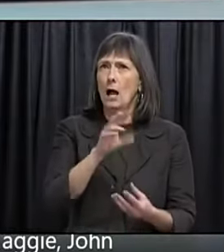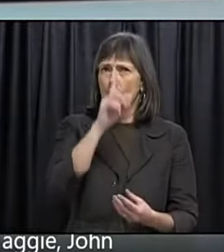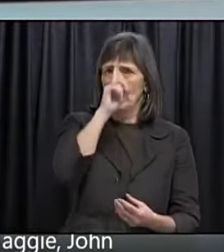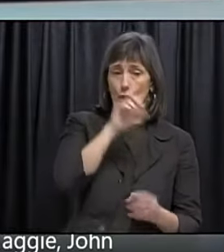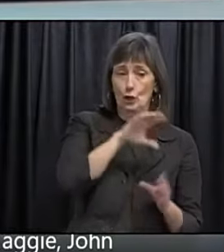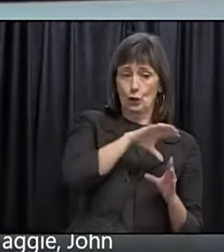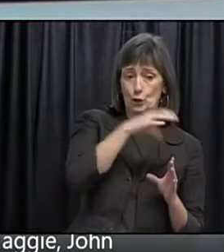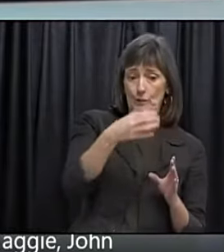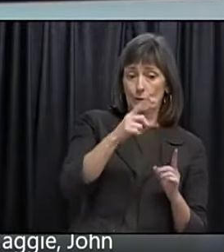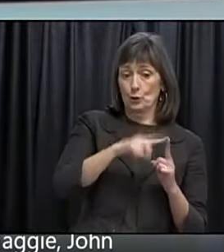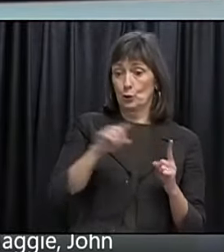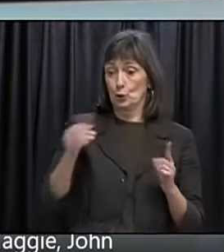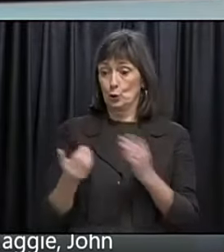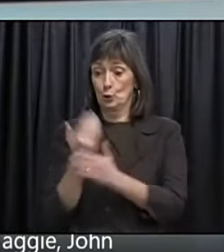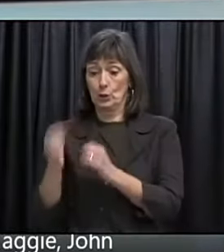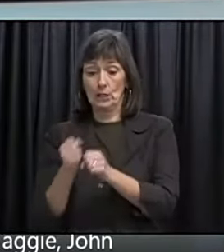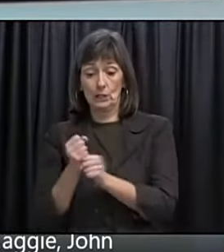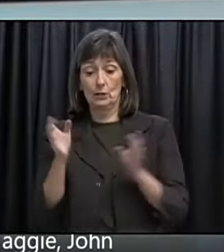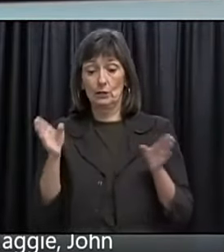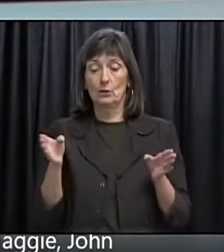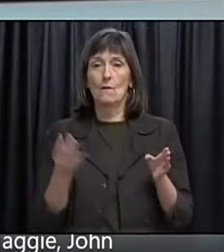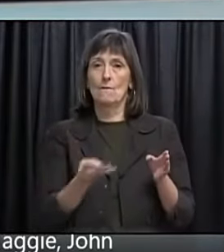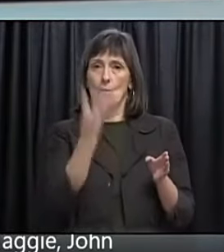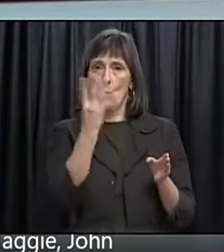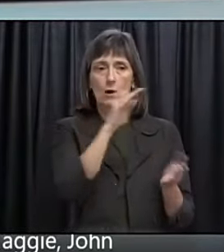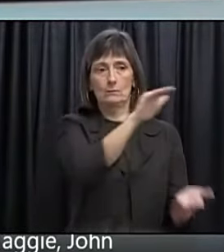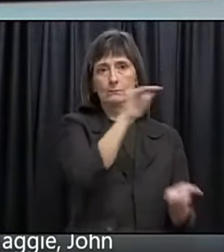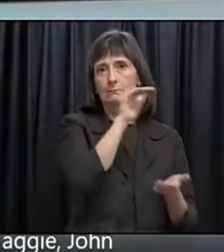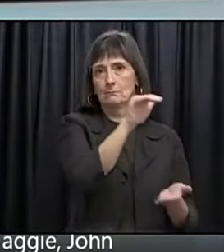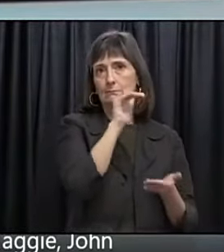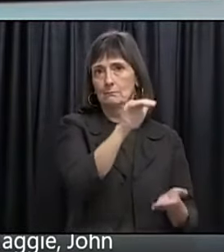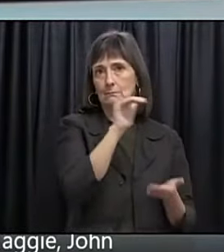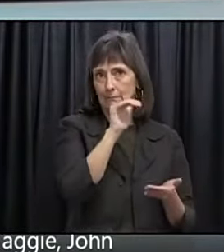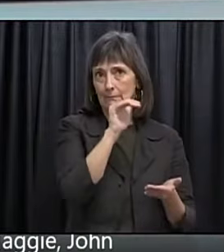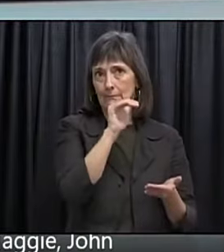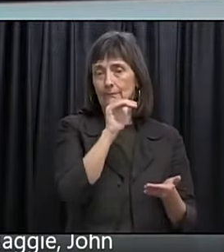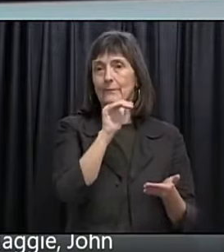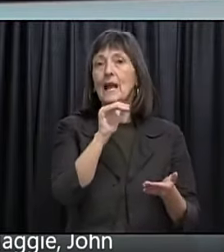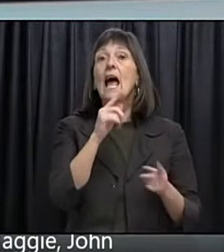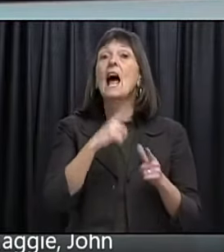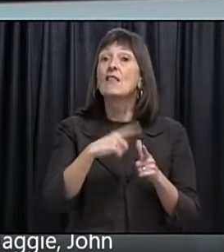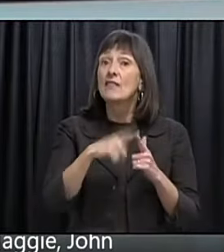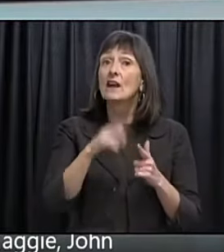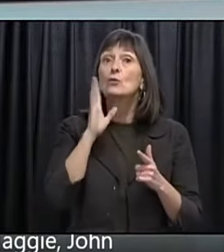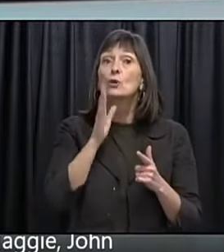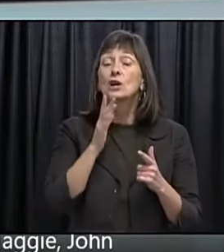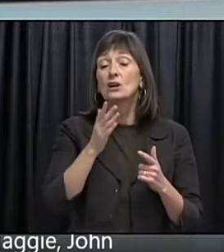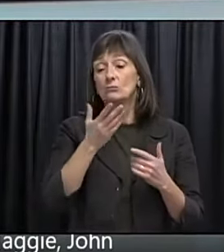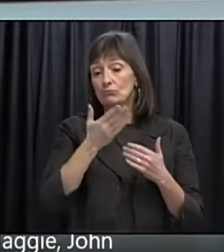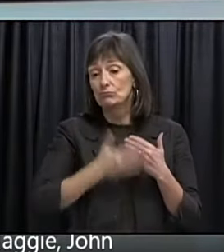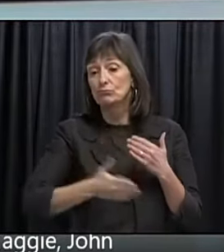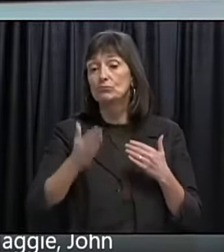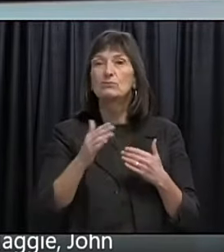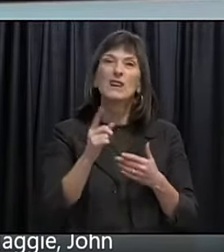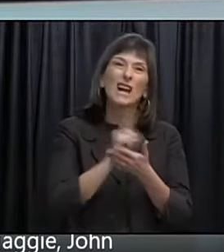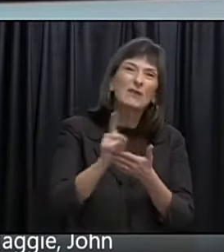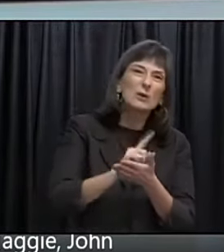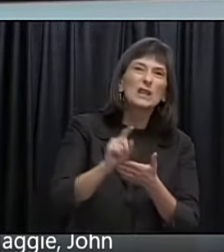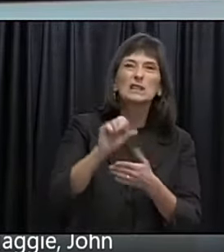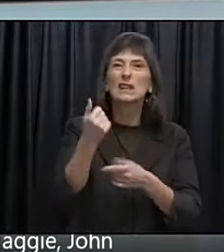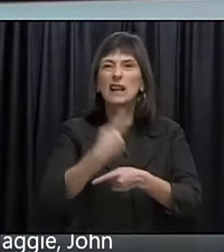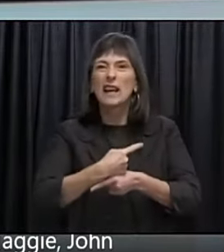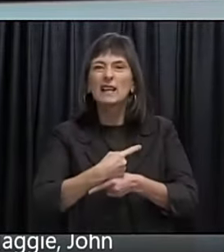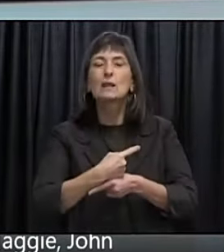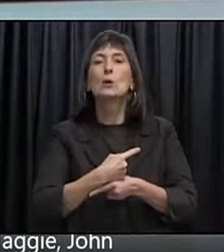Between Christmas. And New Year. And then. We should be getting. trays. On a regular. A weekly. 10 day. Schedule.